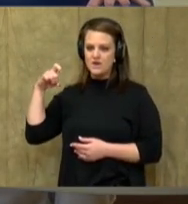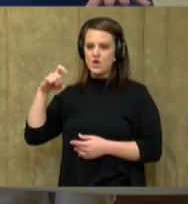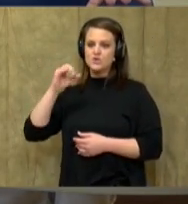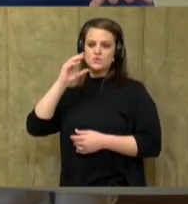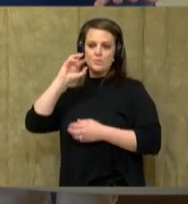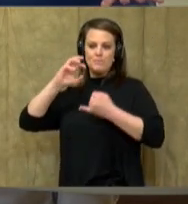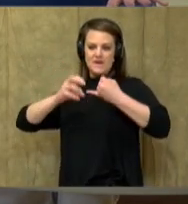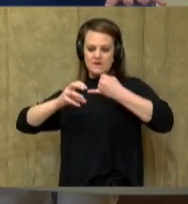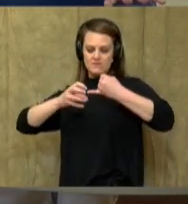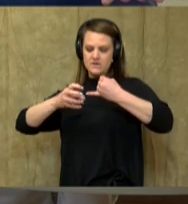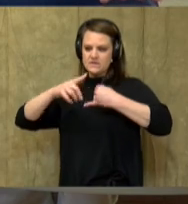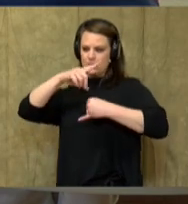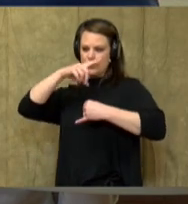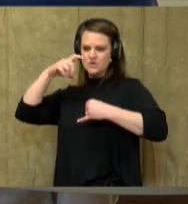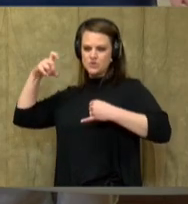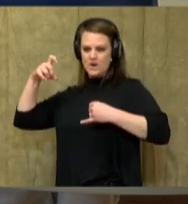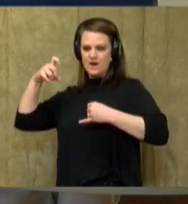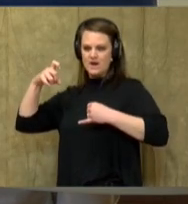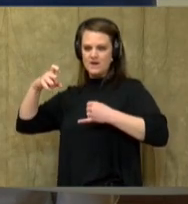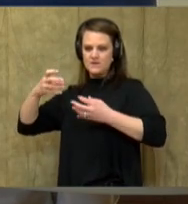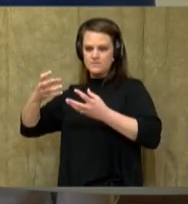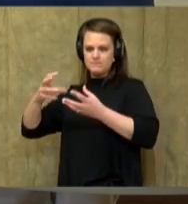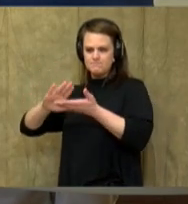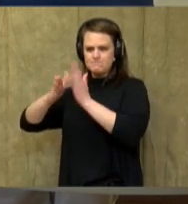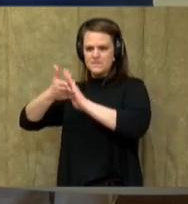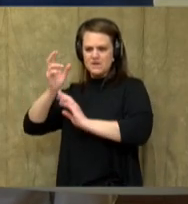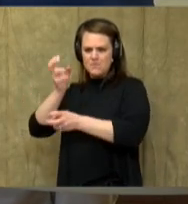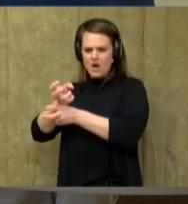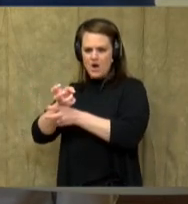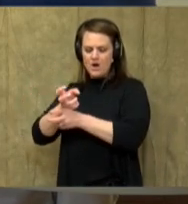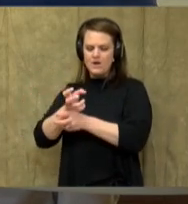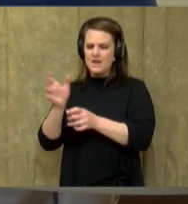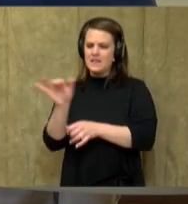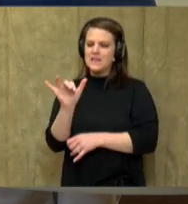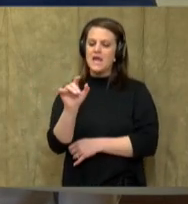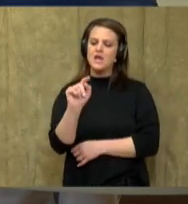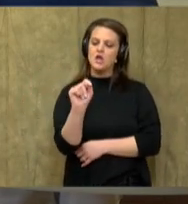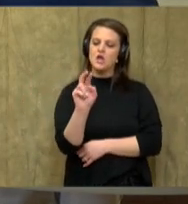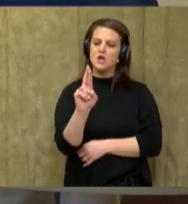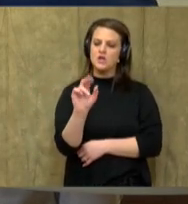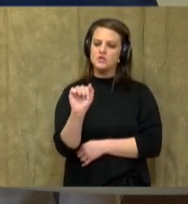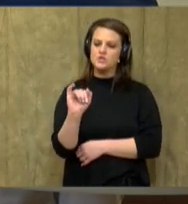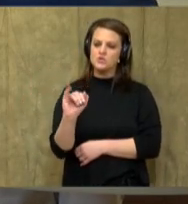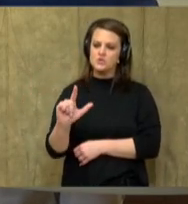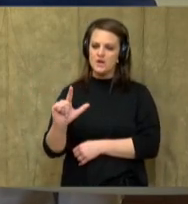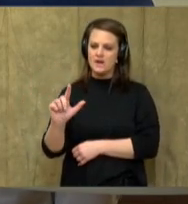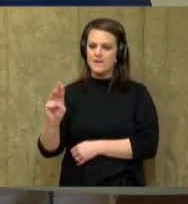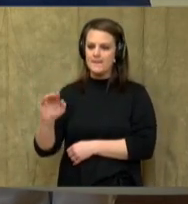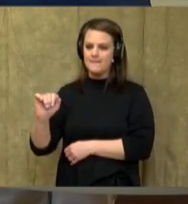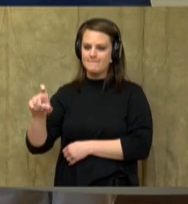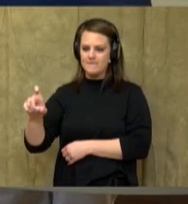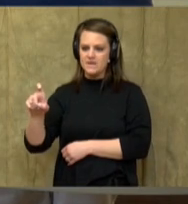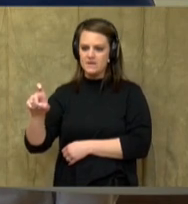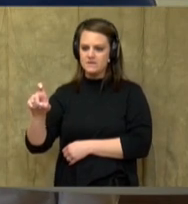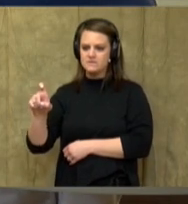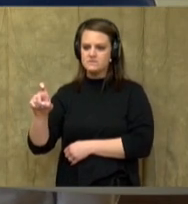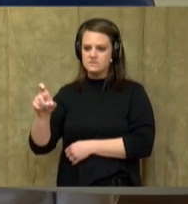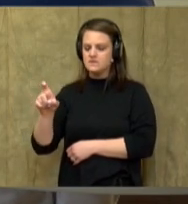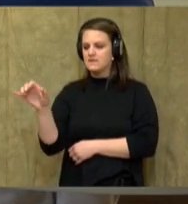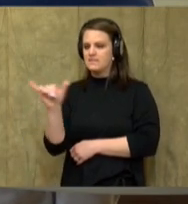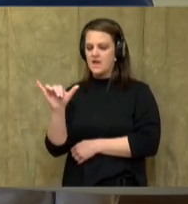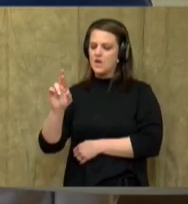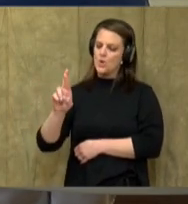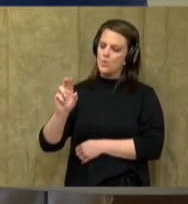cranberries. Oh, much like we eat trail mix today with dried fruits in it, like cranberries and